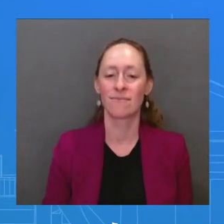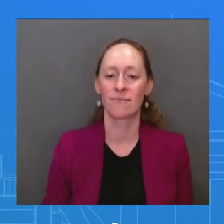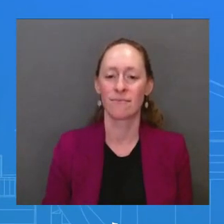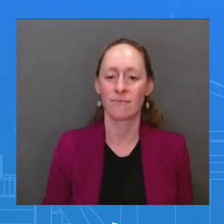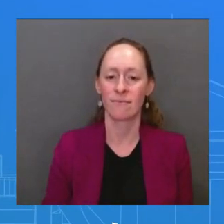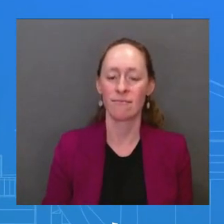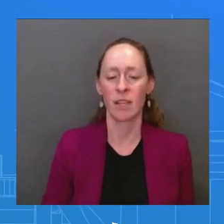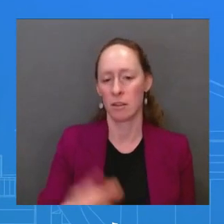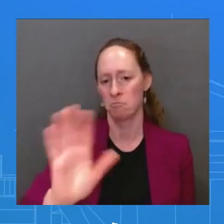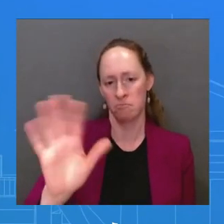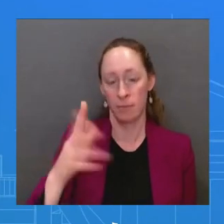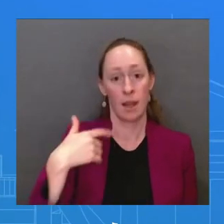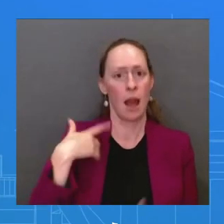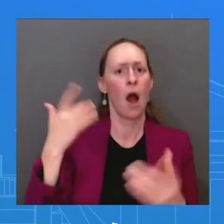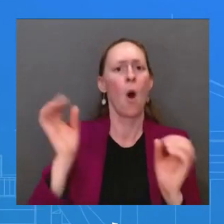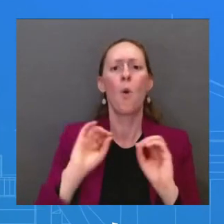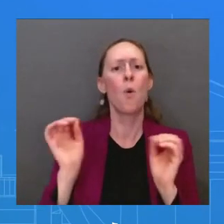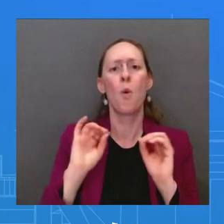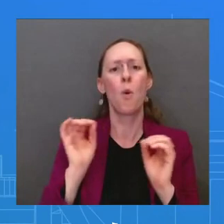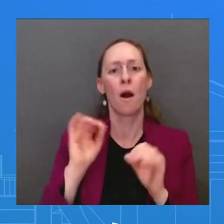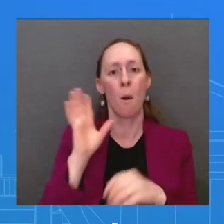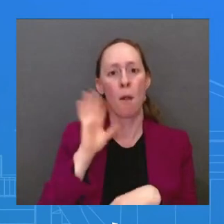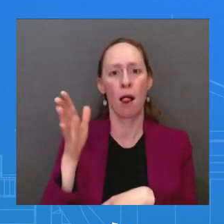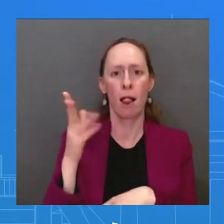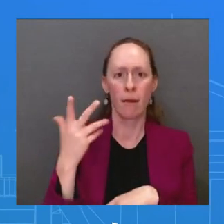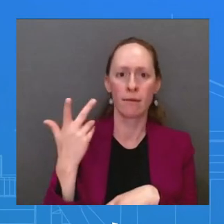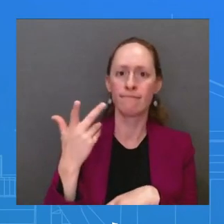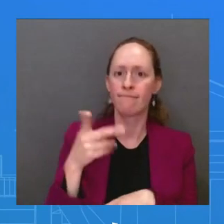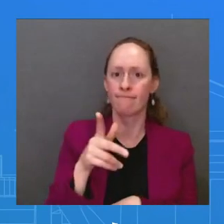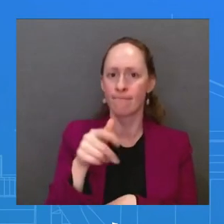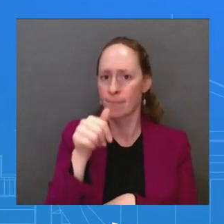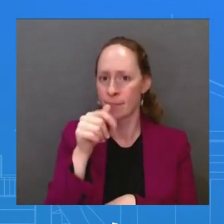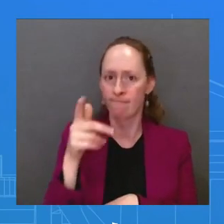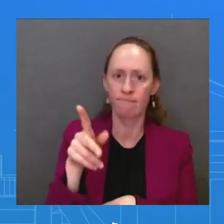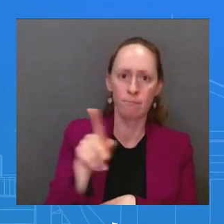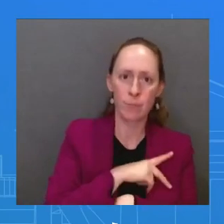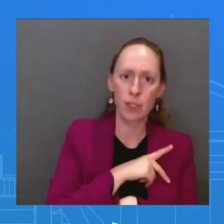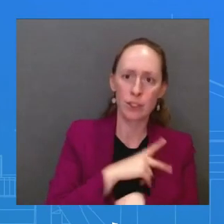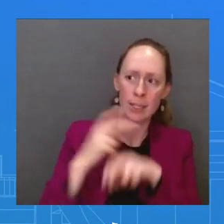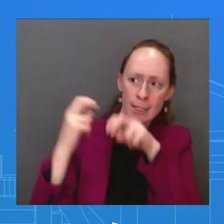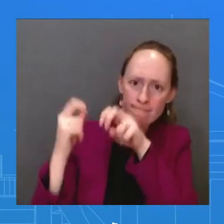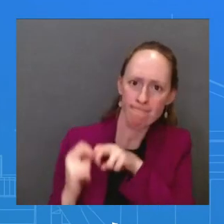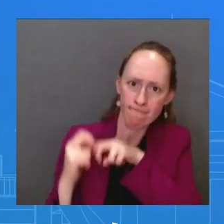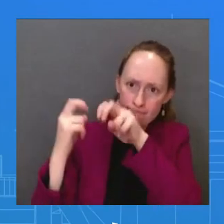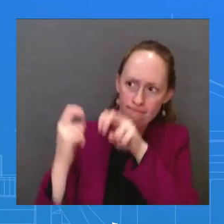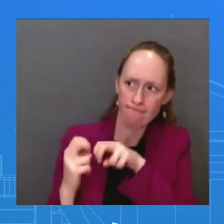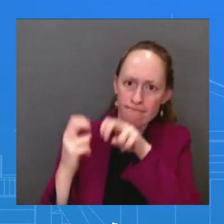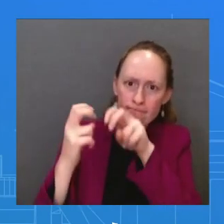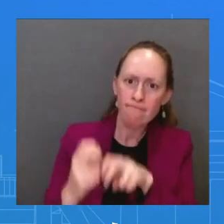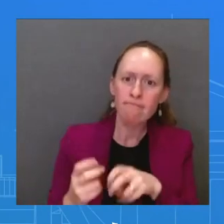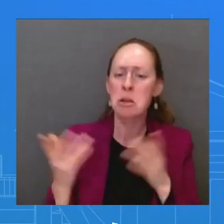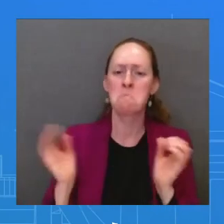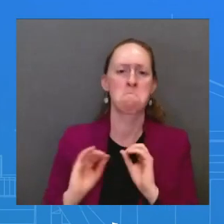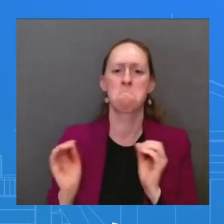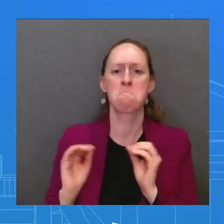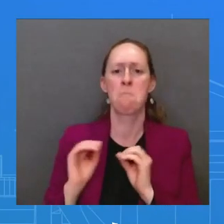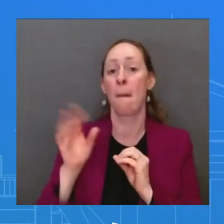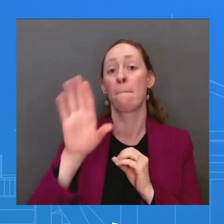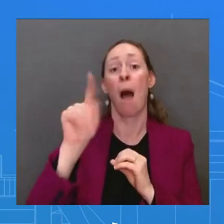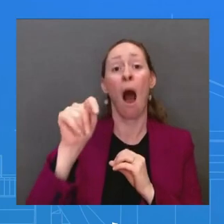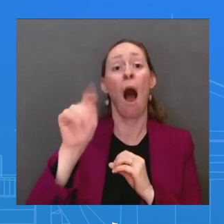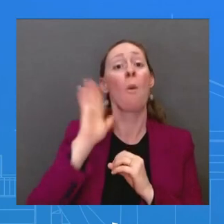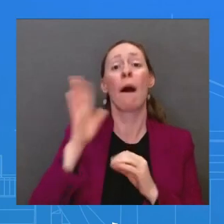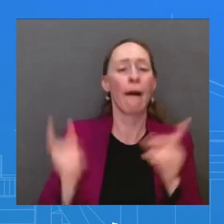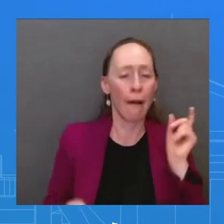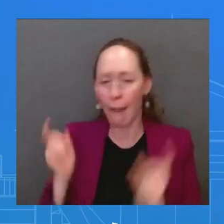leaders at this time. I'm not going to speak to how the schedule will shape up over the course of the coming days. And as you know, there's a certain dynamic element to